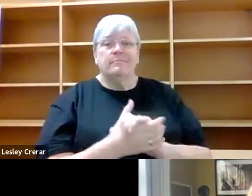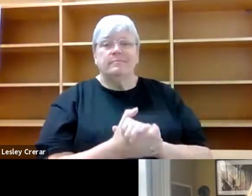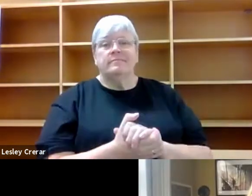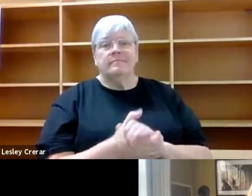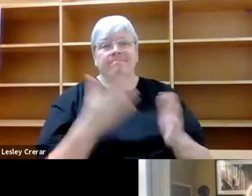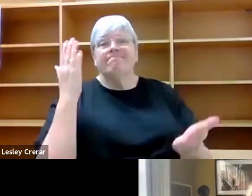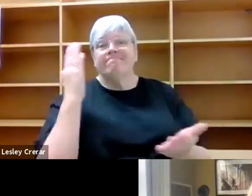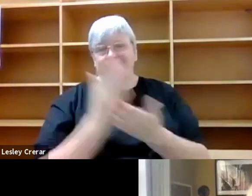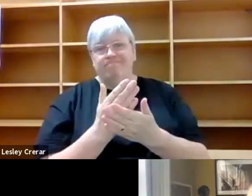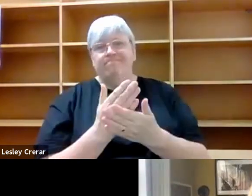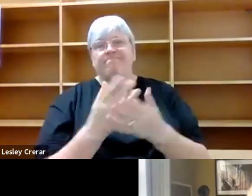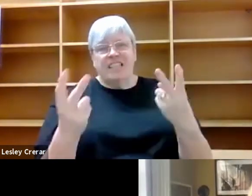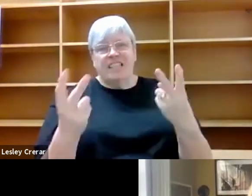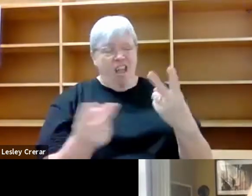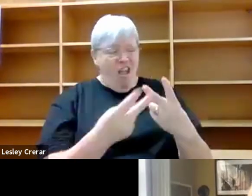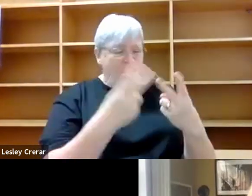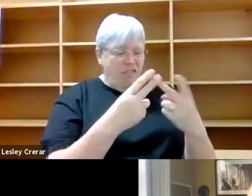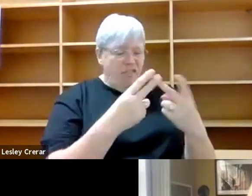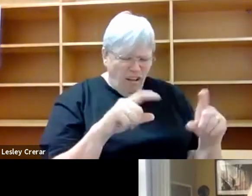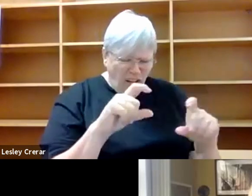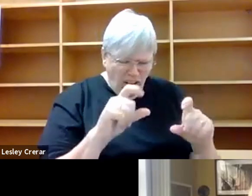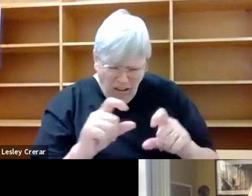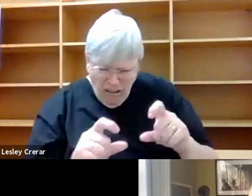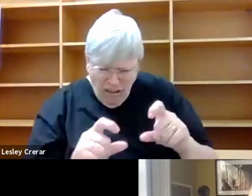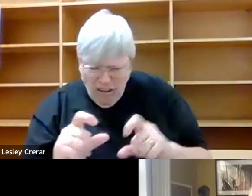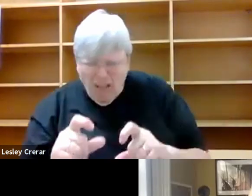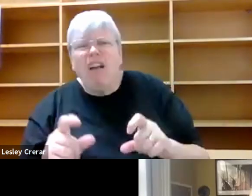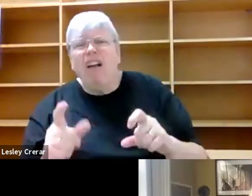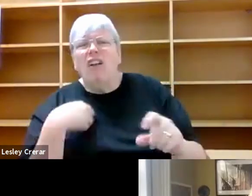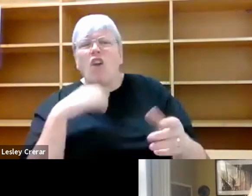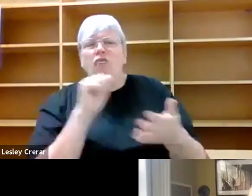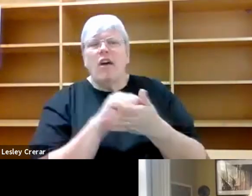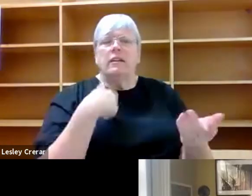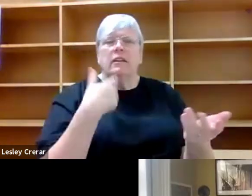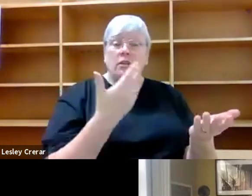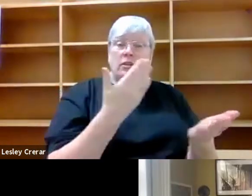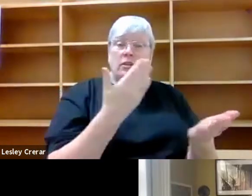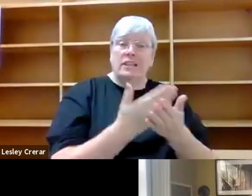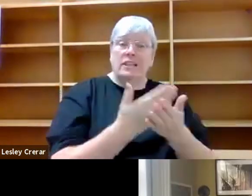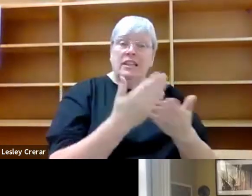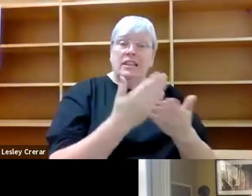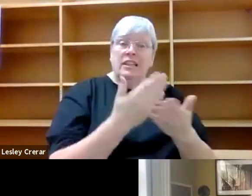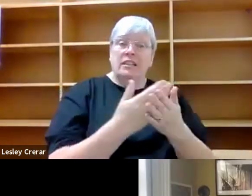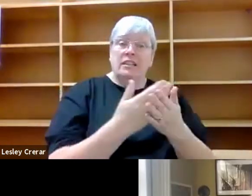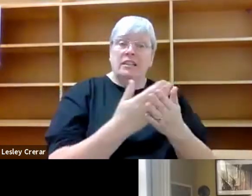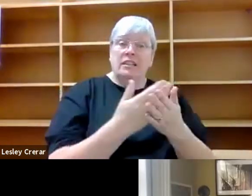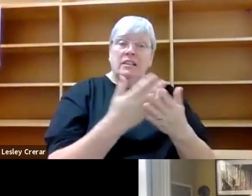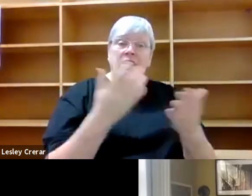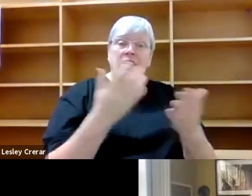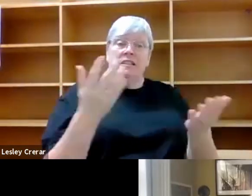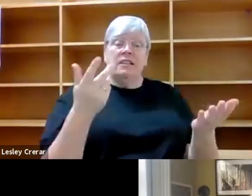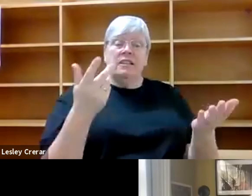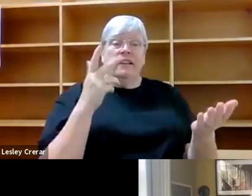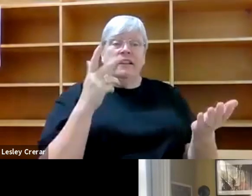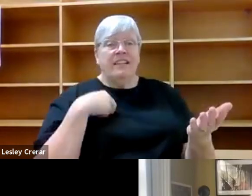this like exoticized thing in the text, right? Like it's like, it's really funny to think about how something so small as punctuation and choice of